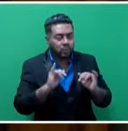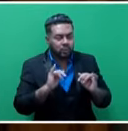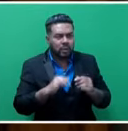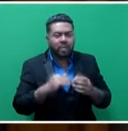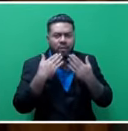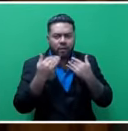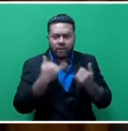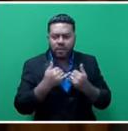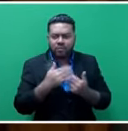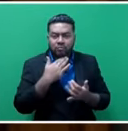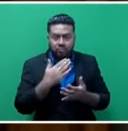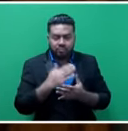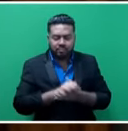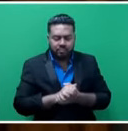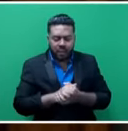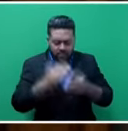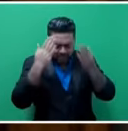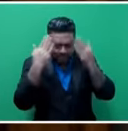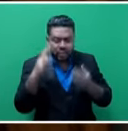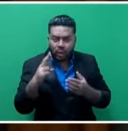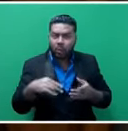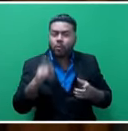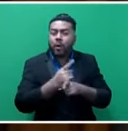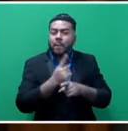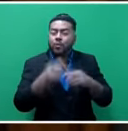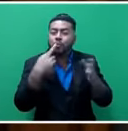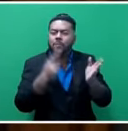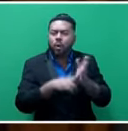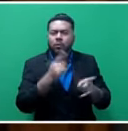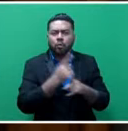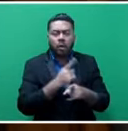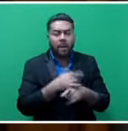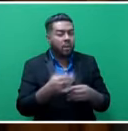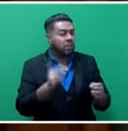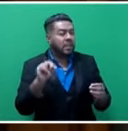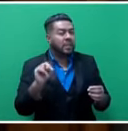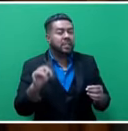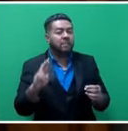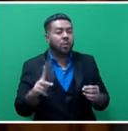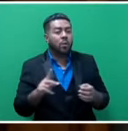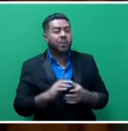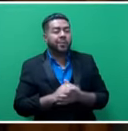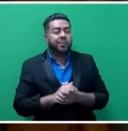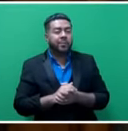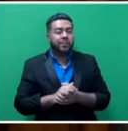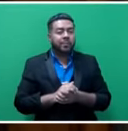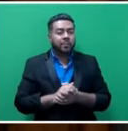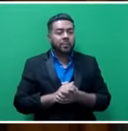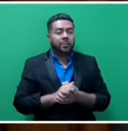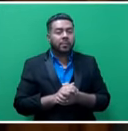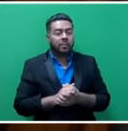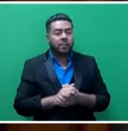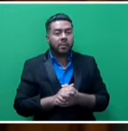Mr Speaker, in terms of the report that highlighted the need for tightening up the